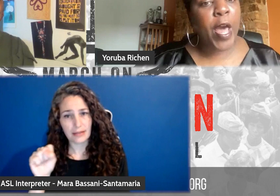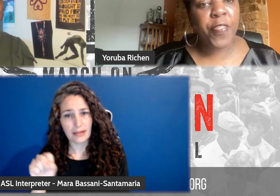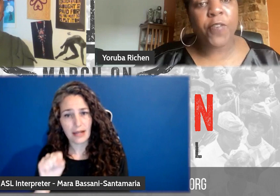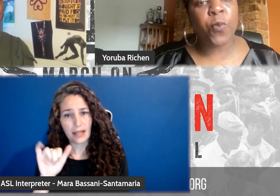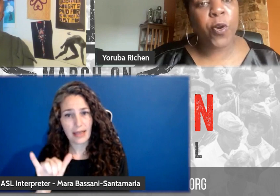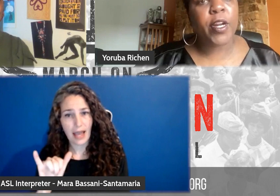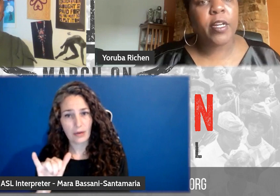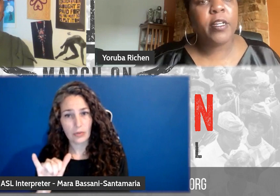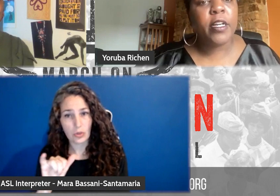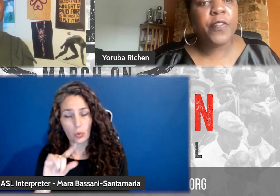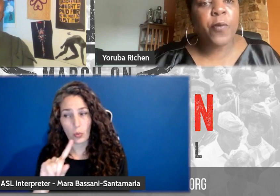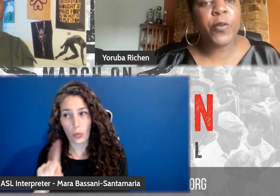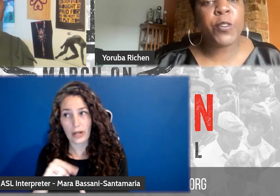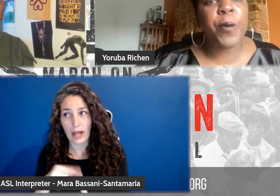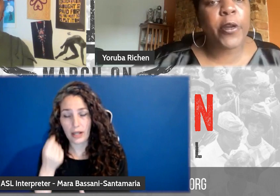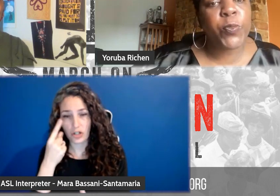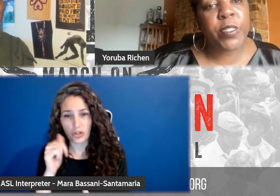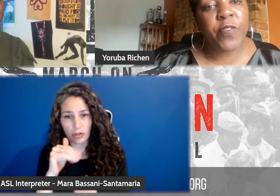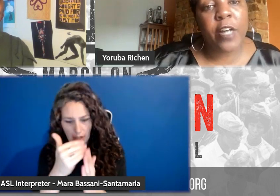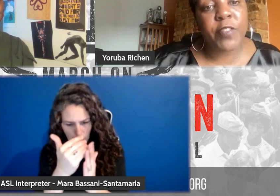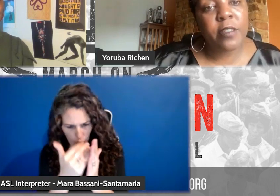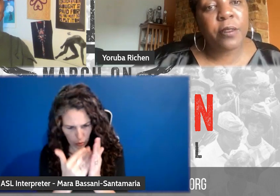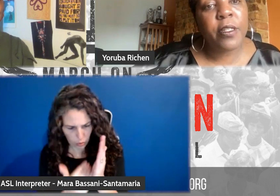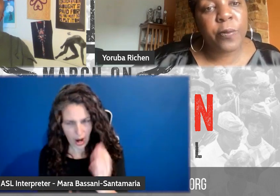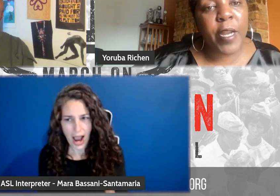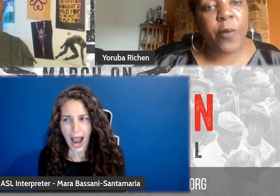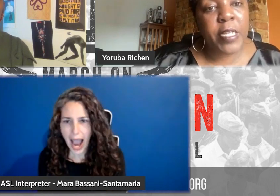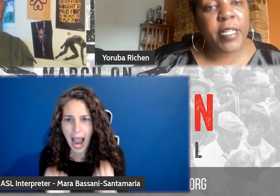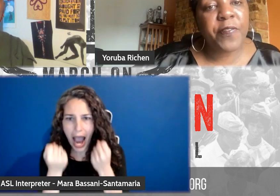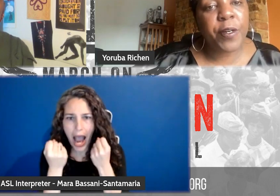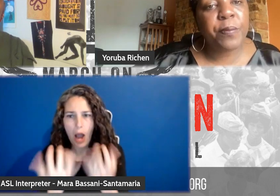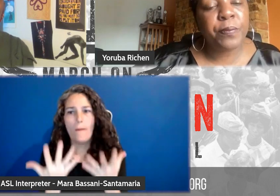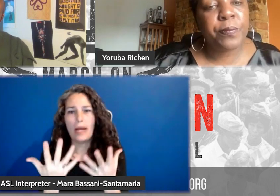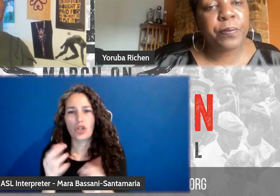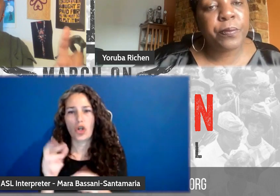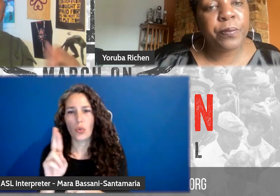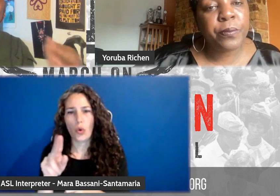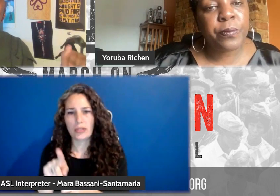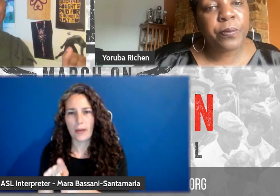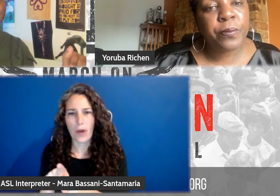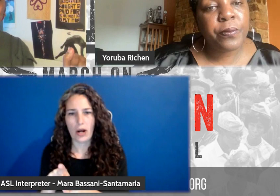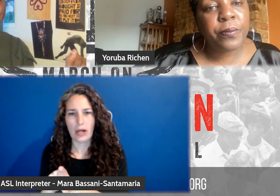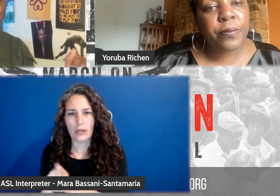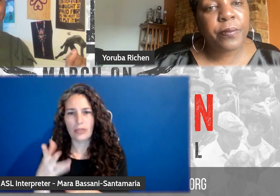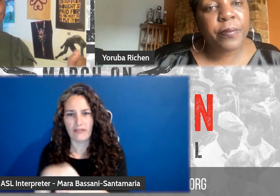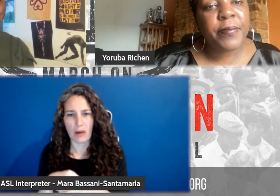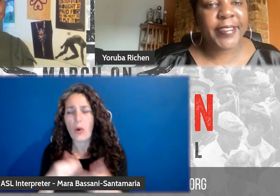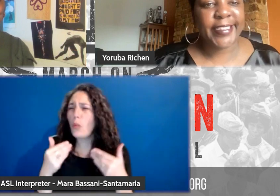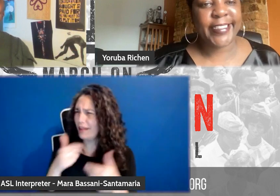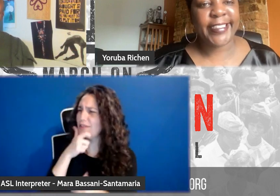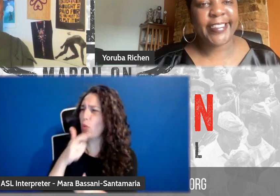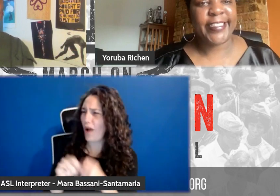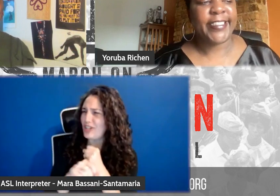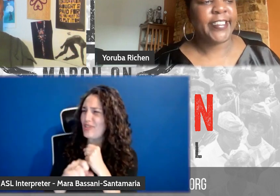you know, the breadth of work that Rosa Parks was involved in. So we'll take a moment now and take a look at that trailer.